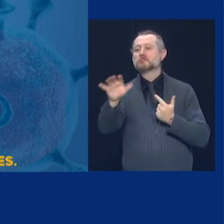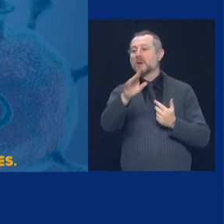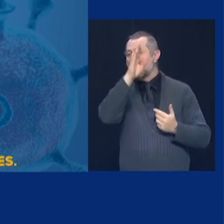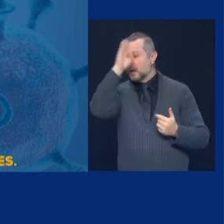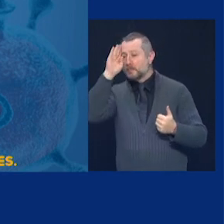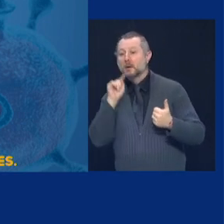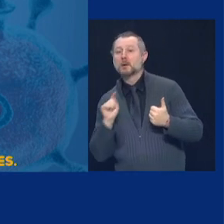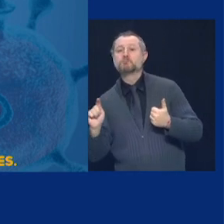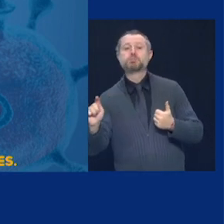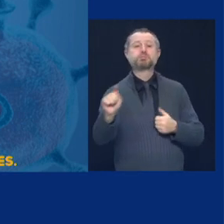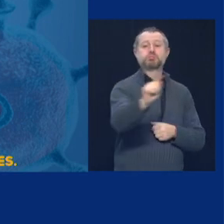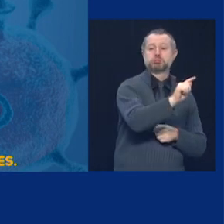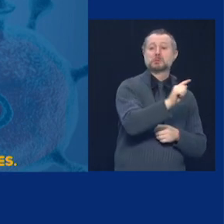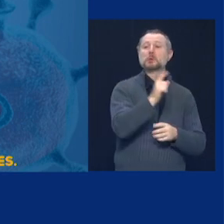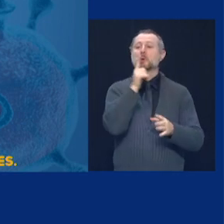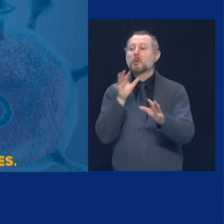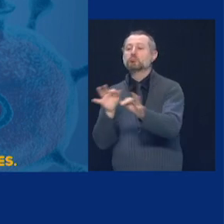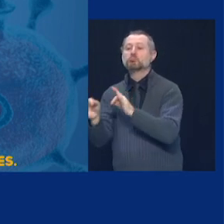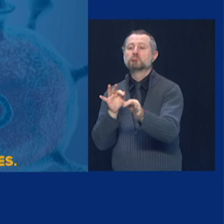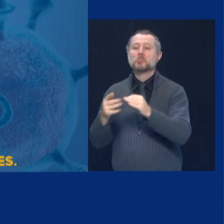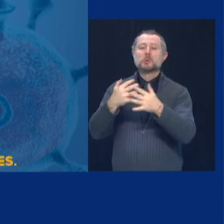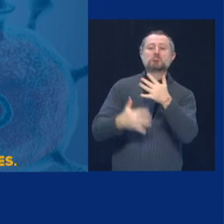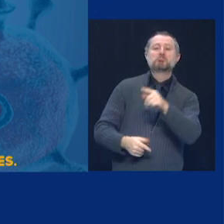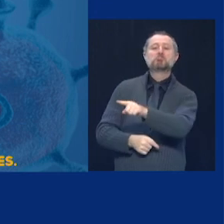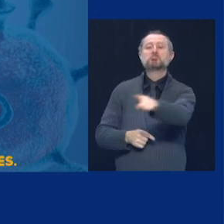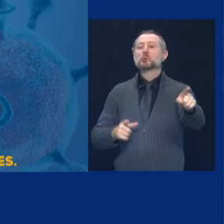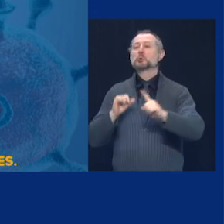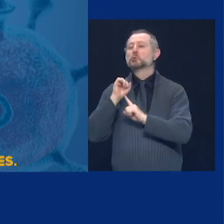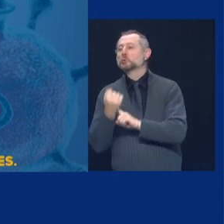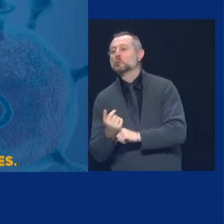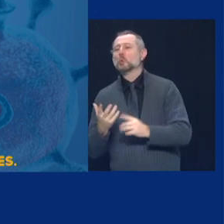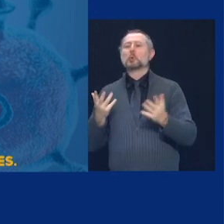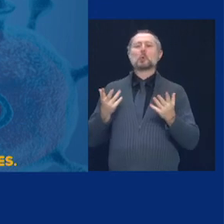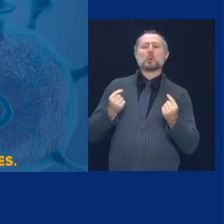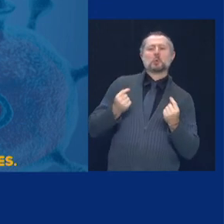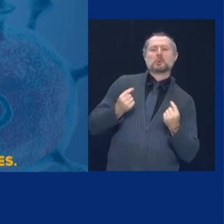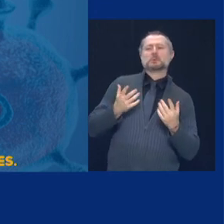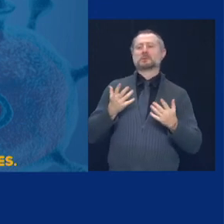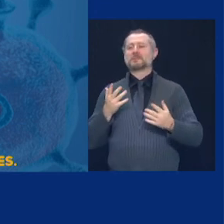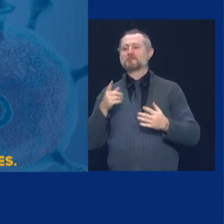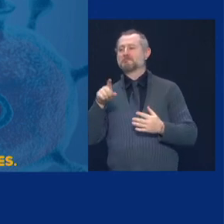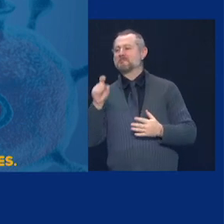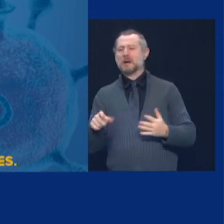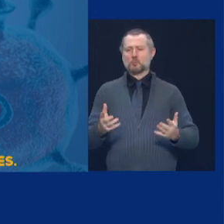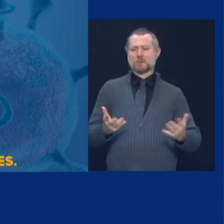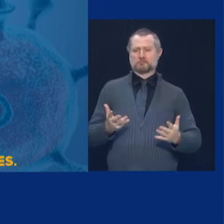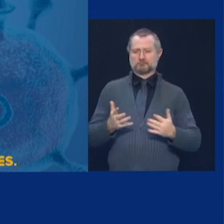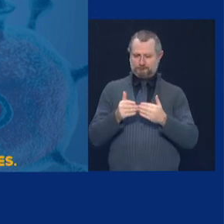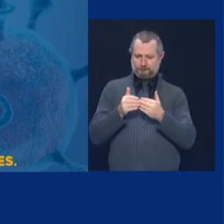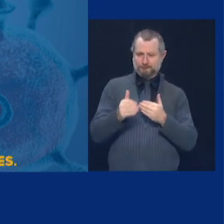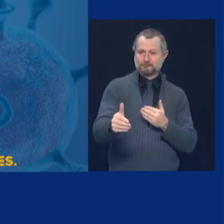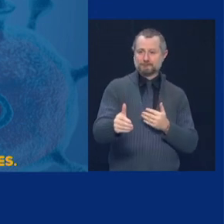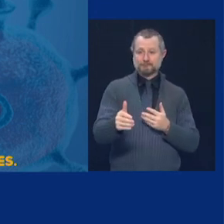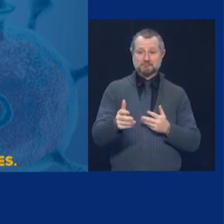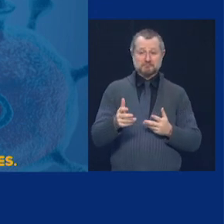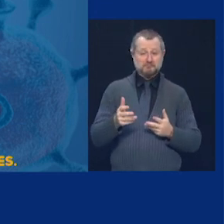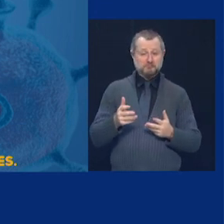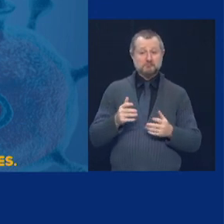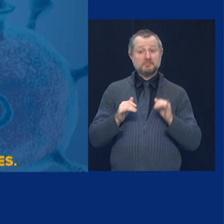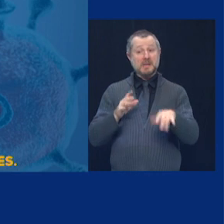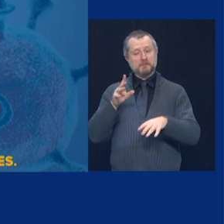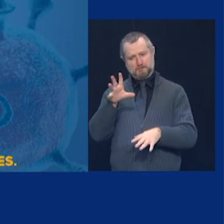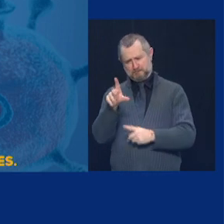them about this situation and what they're going to need to do. They're going to have to be extraordinarily